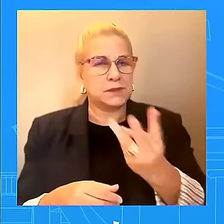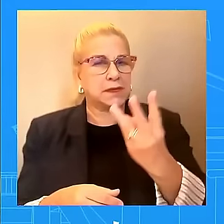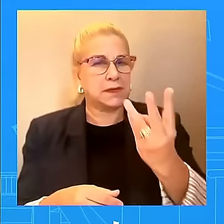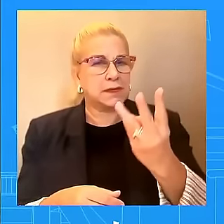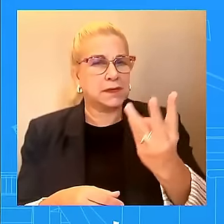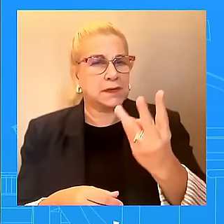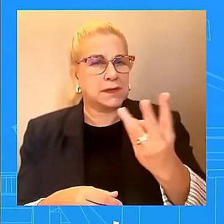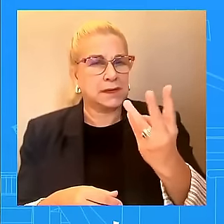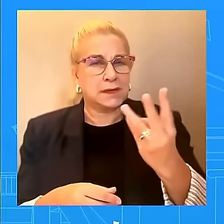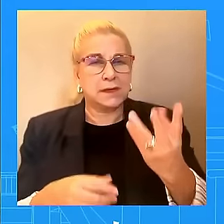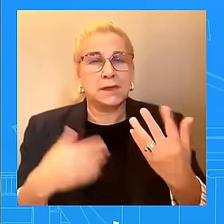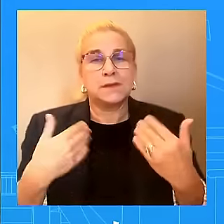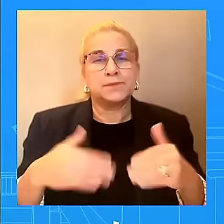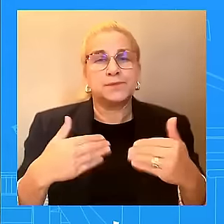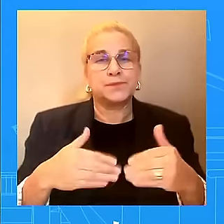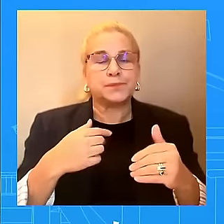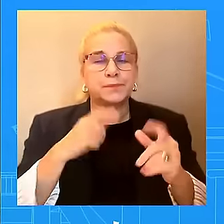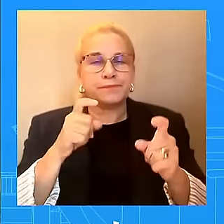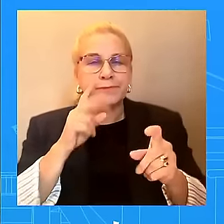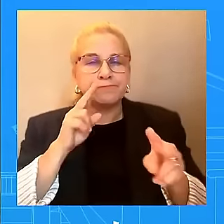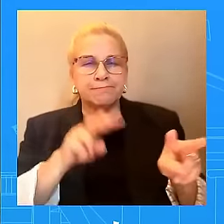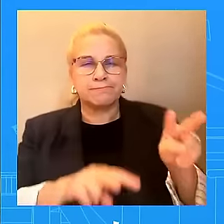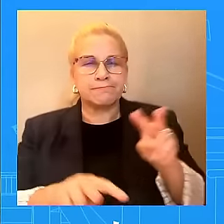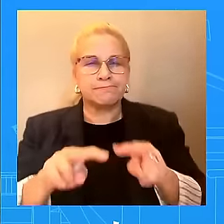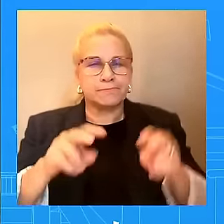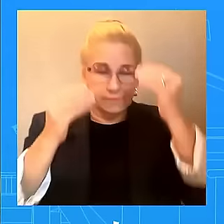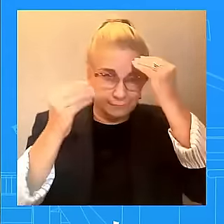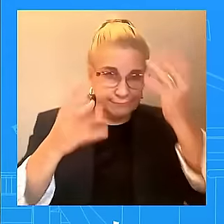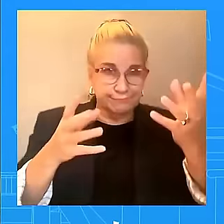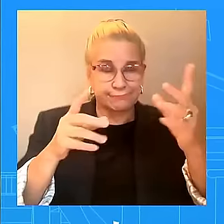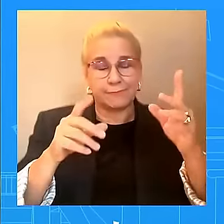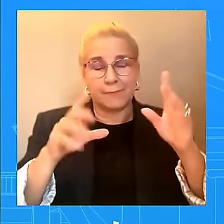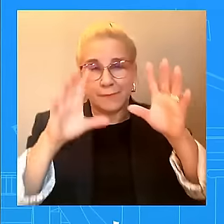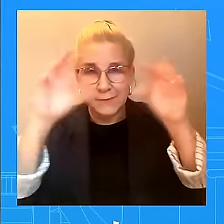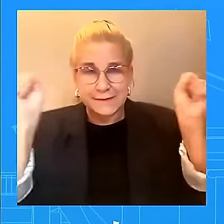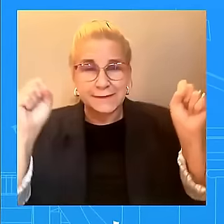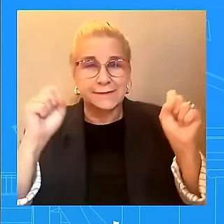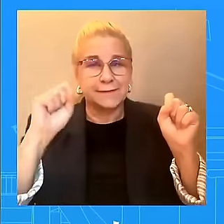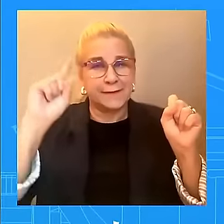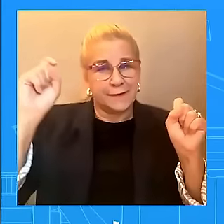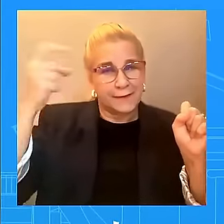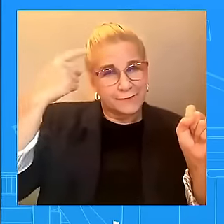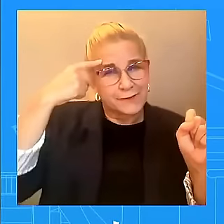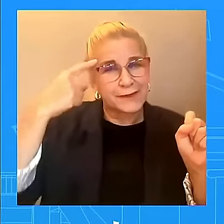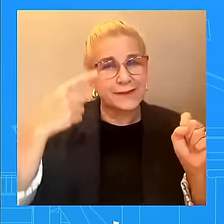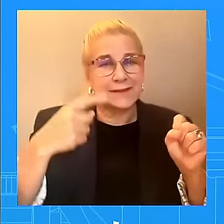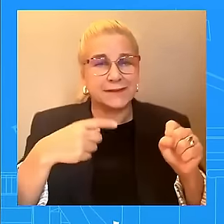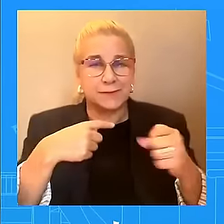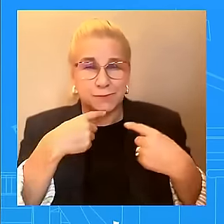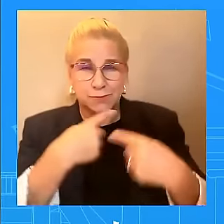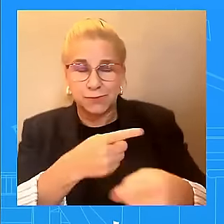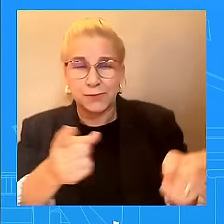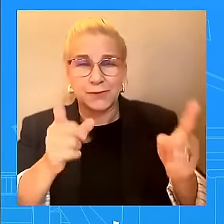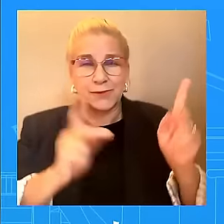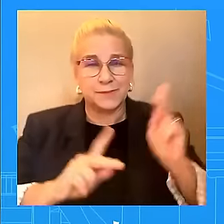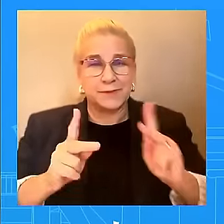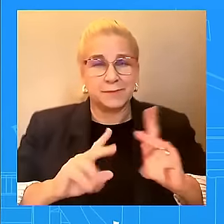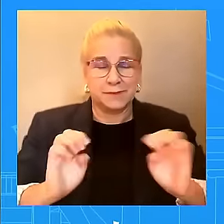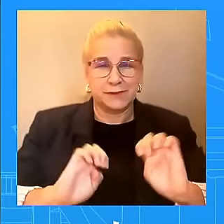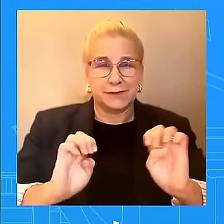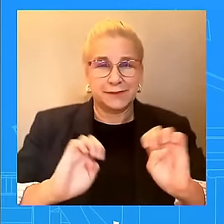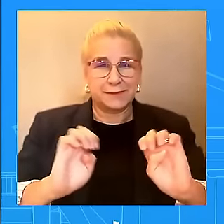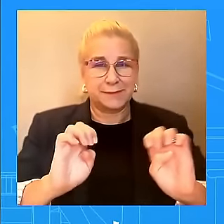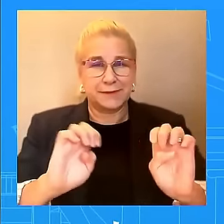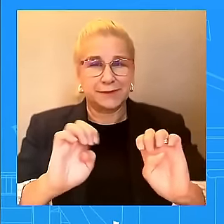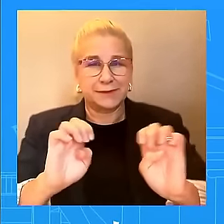Florida's request for an emergency disaster declaration, which unlocks additional federal resources to help the state respond to the storm.